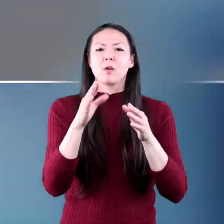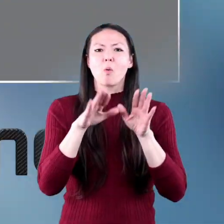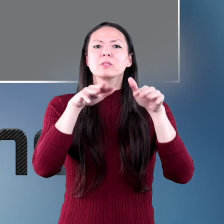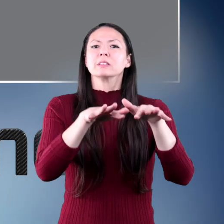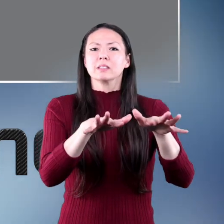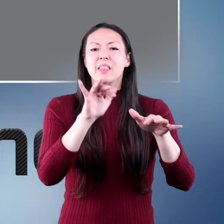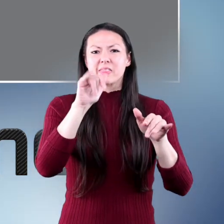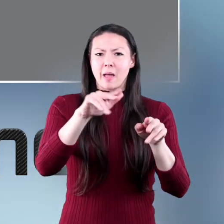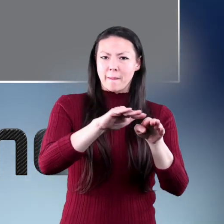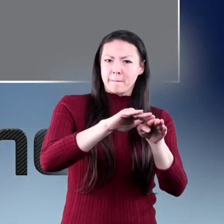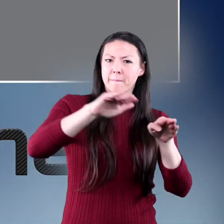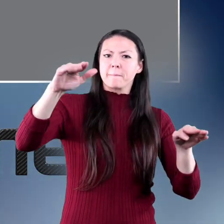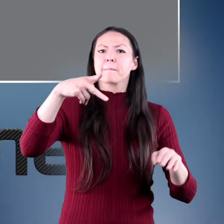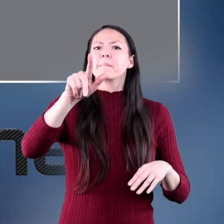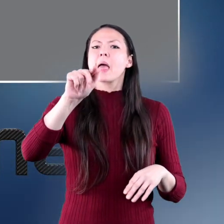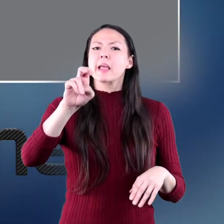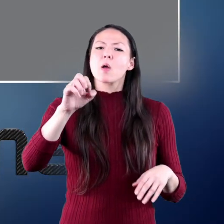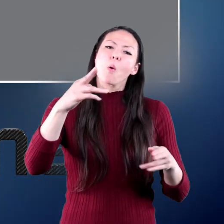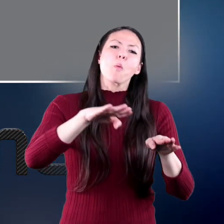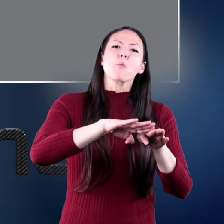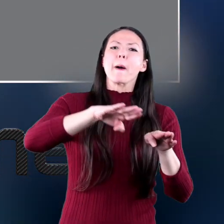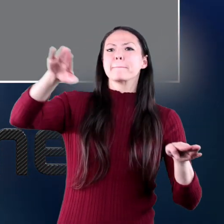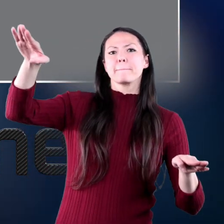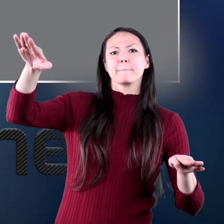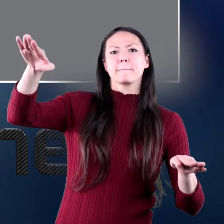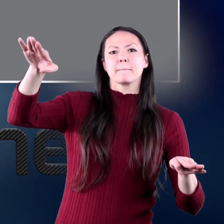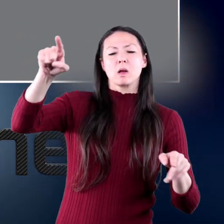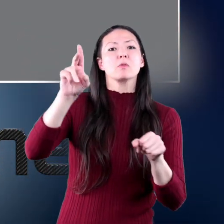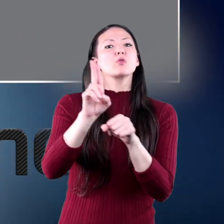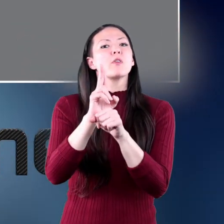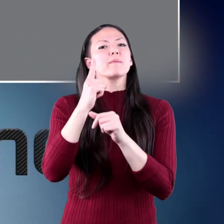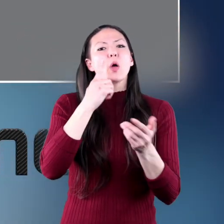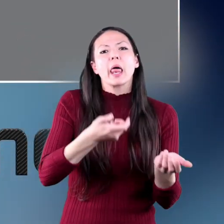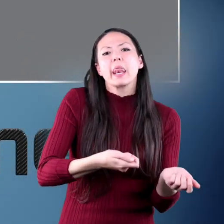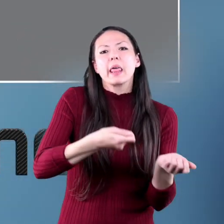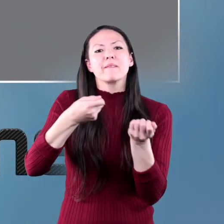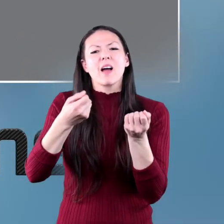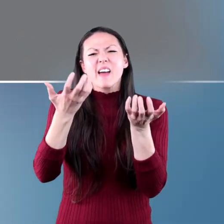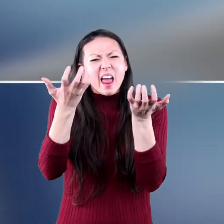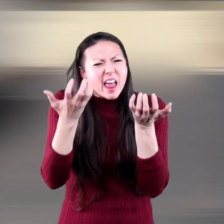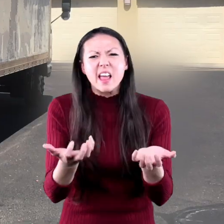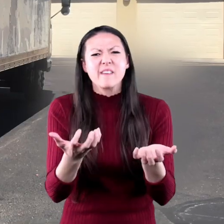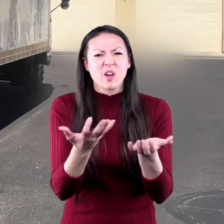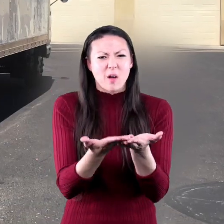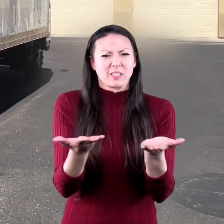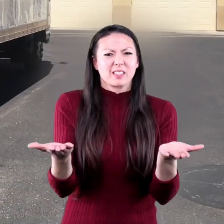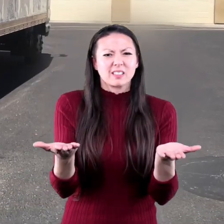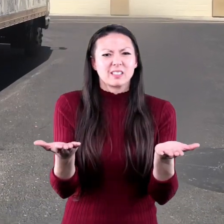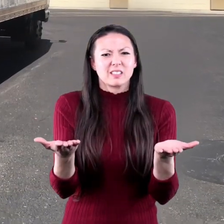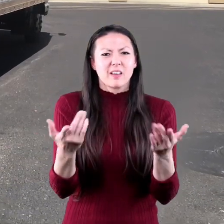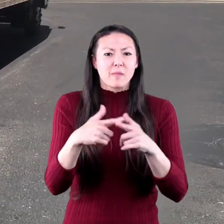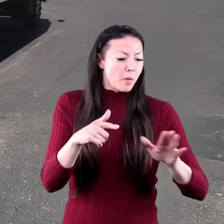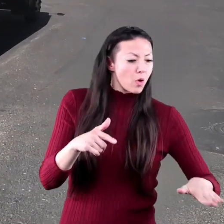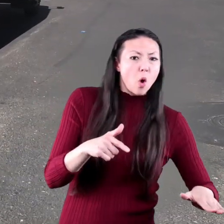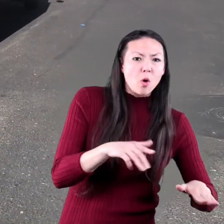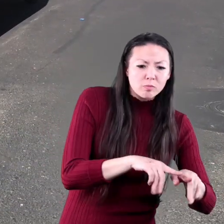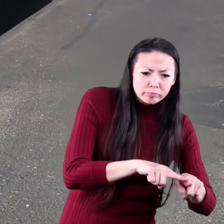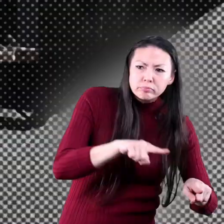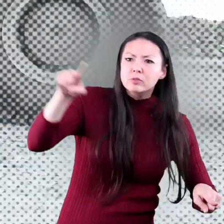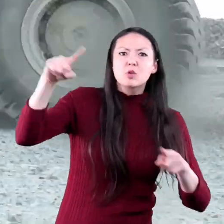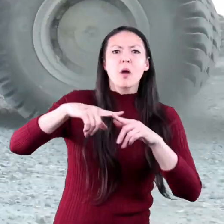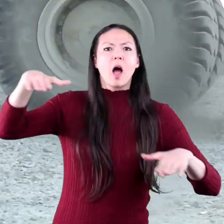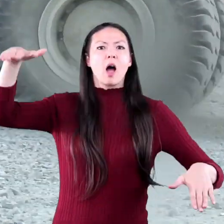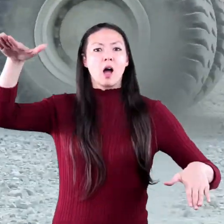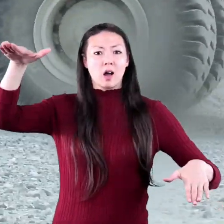This is the inclined plane or ramp. It can be used to lift heavy objects from a lower level to a higher level.